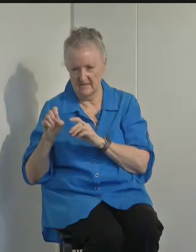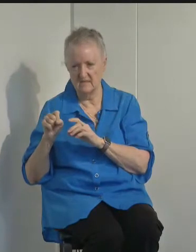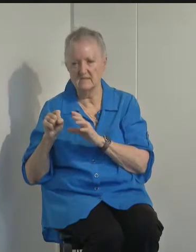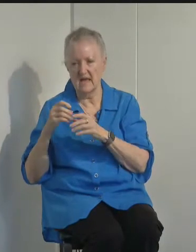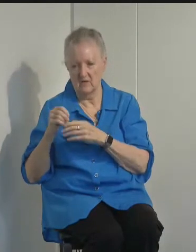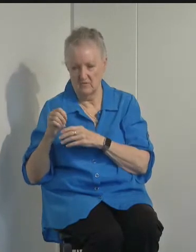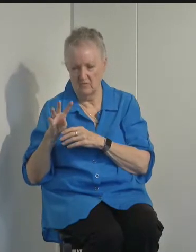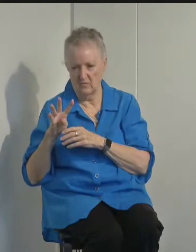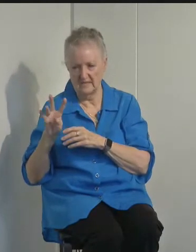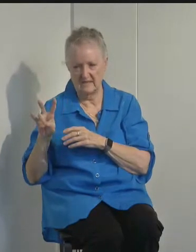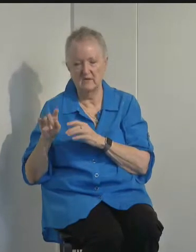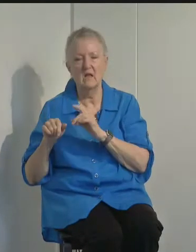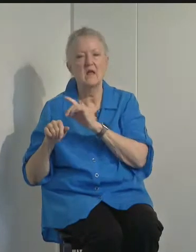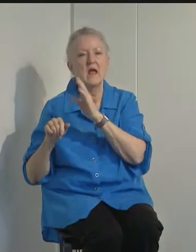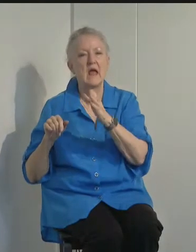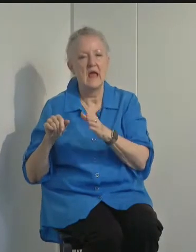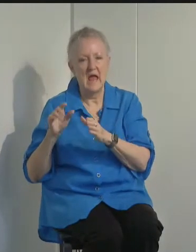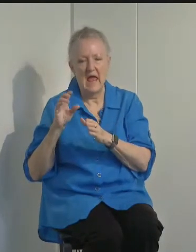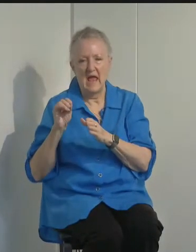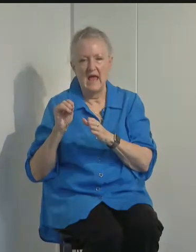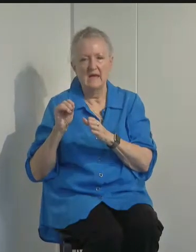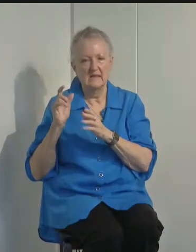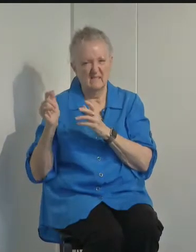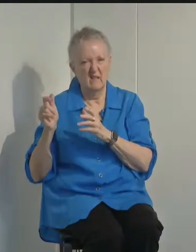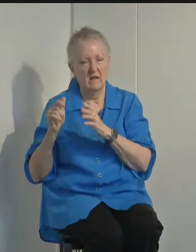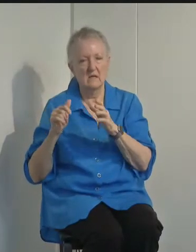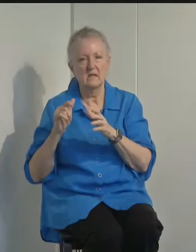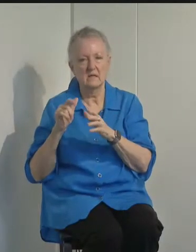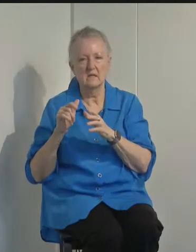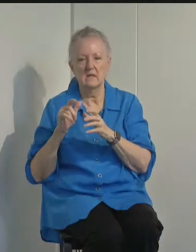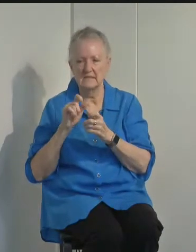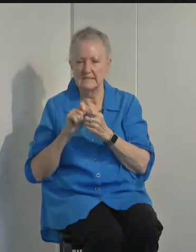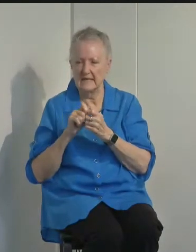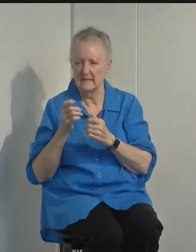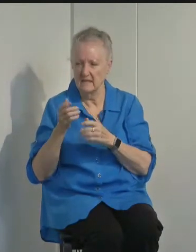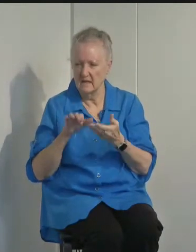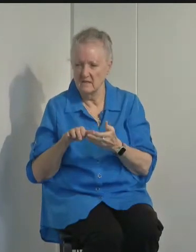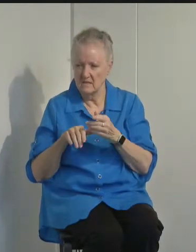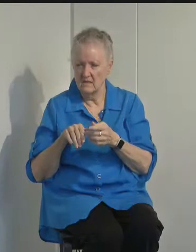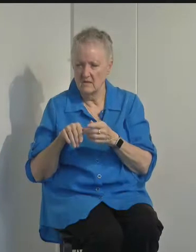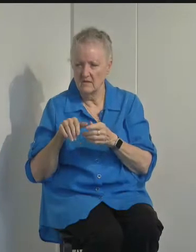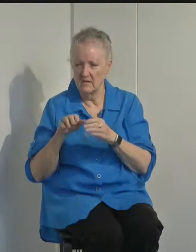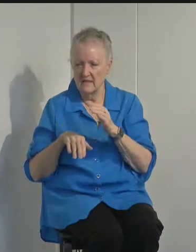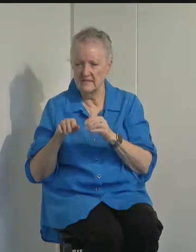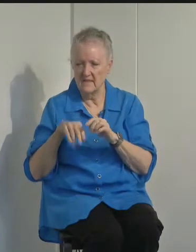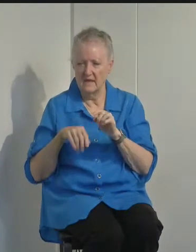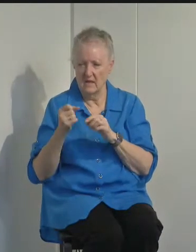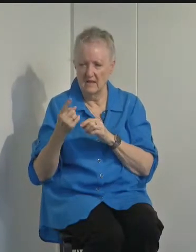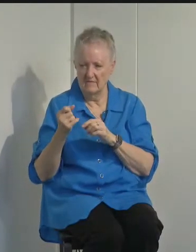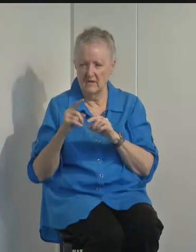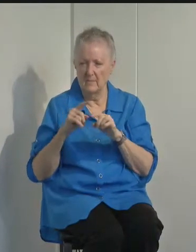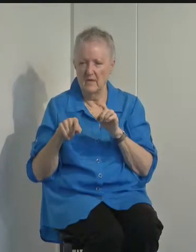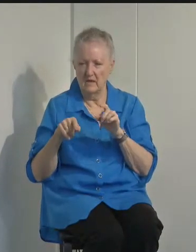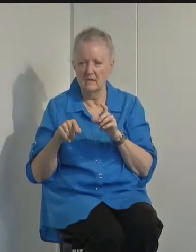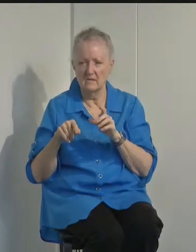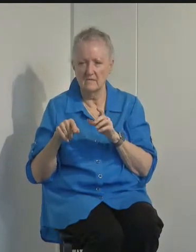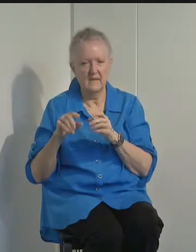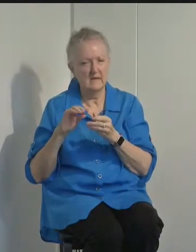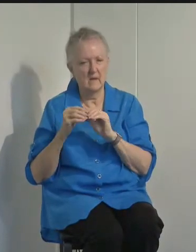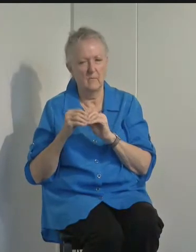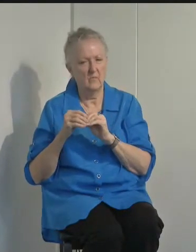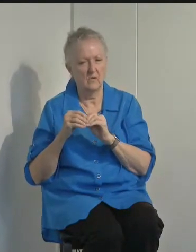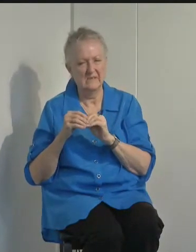amount. And the exact amount of deaths are less than 11, but the exact number is not